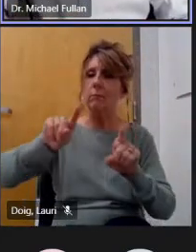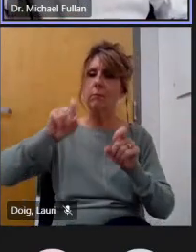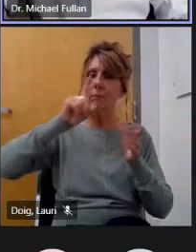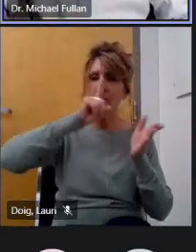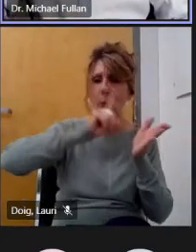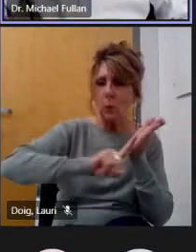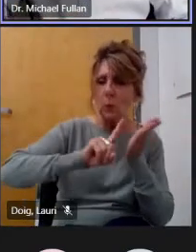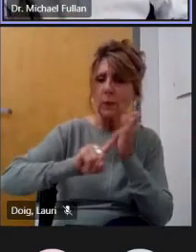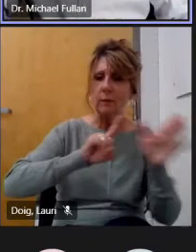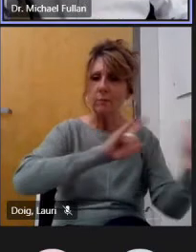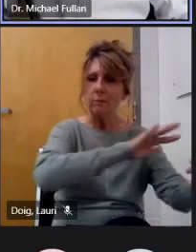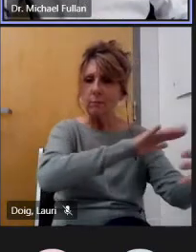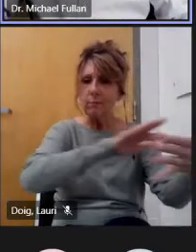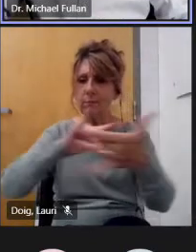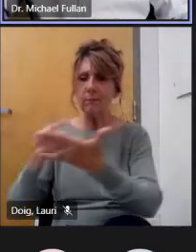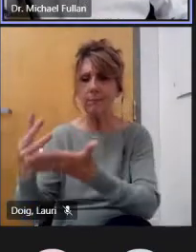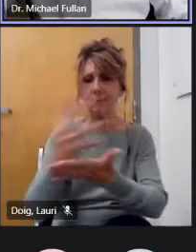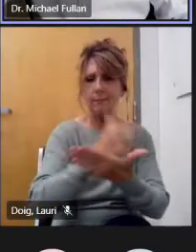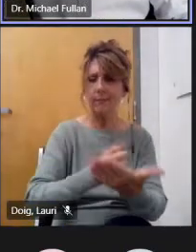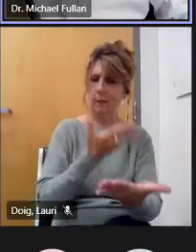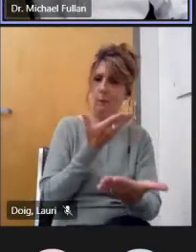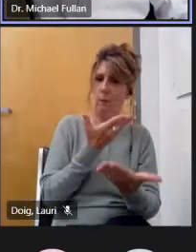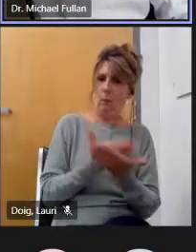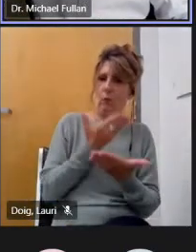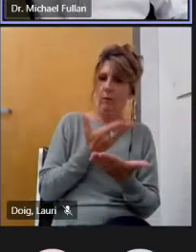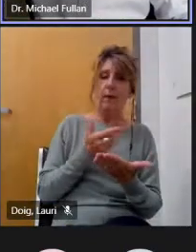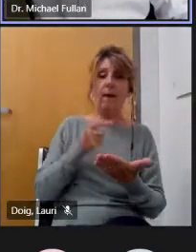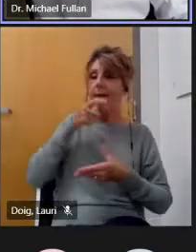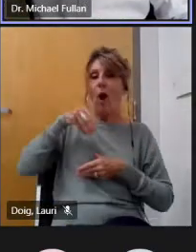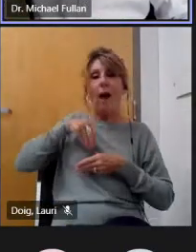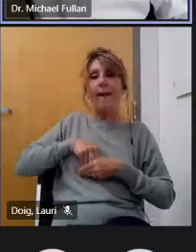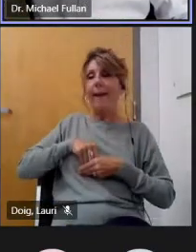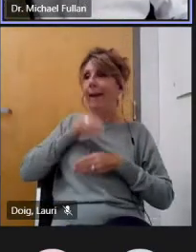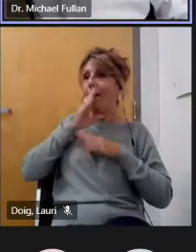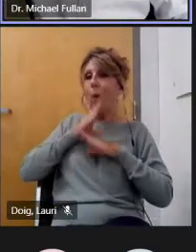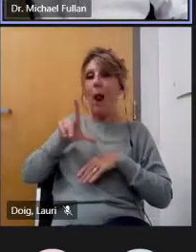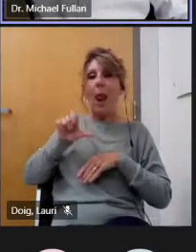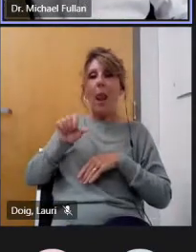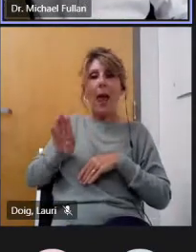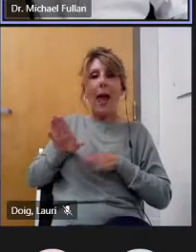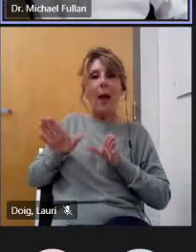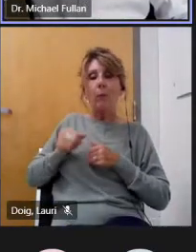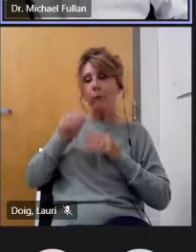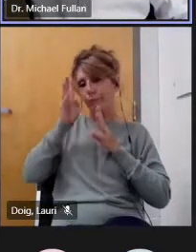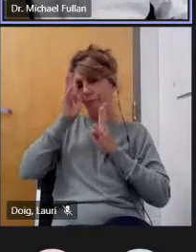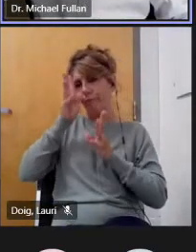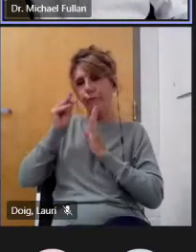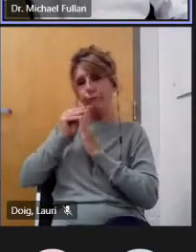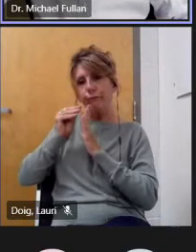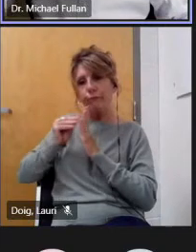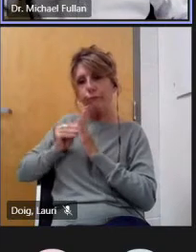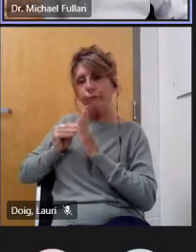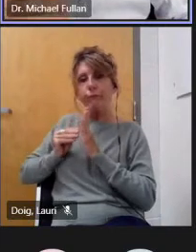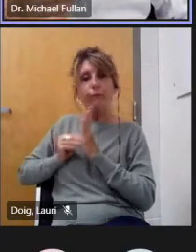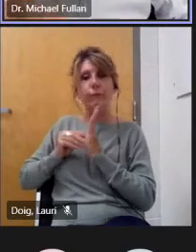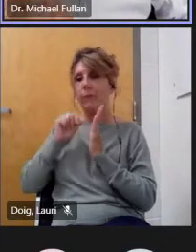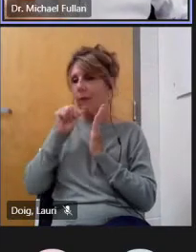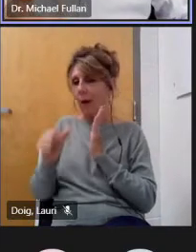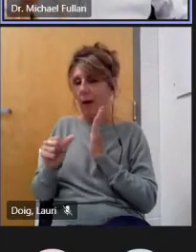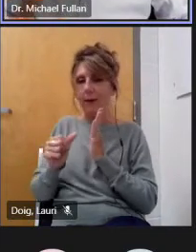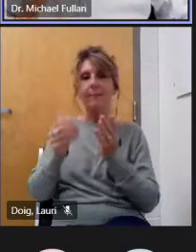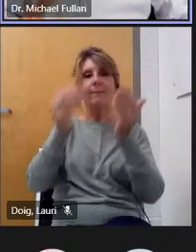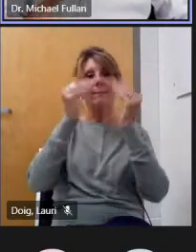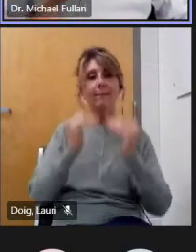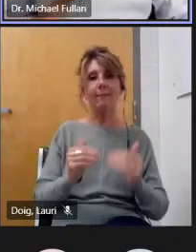doing and what we see as the agenda for the next while i call the next while incidentally the moonshot this is the